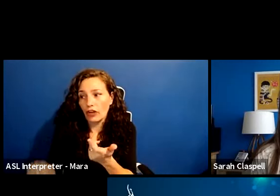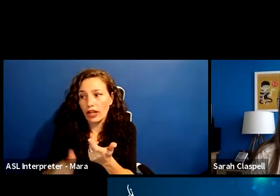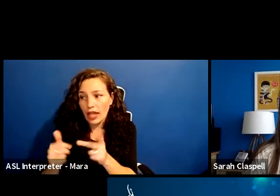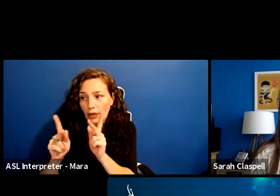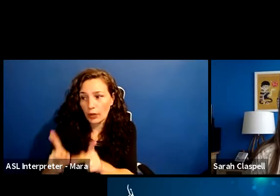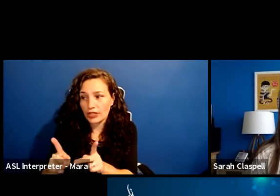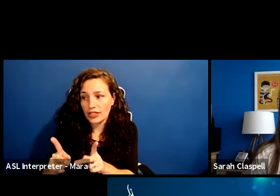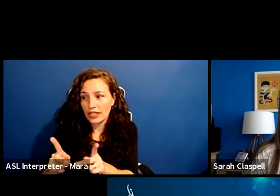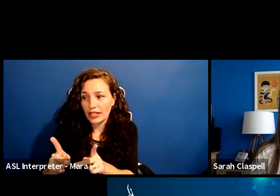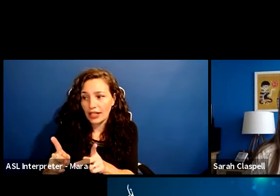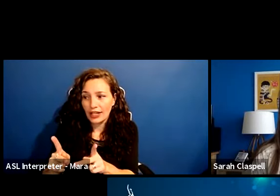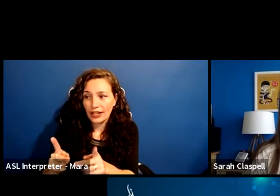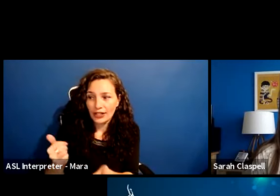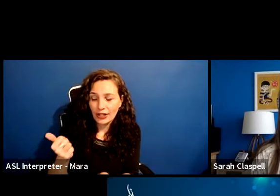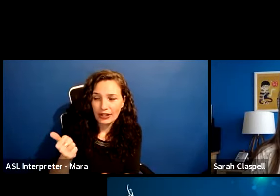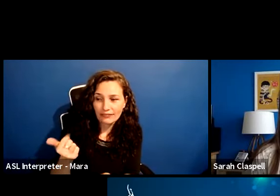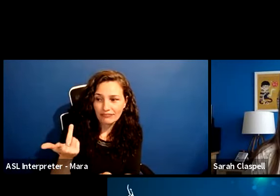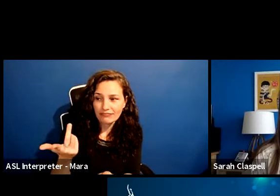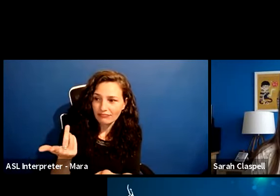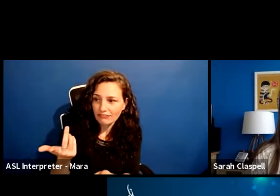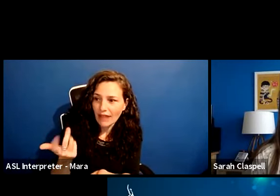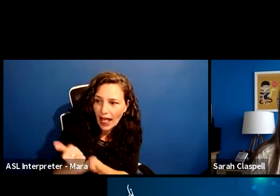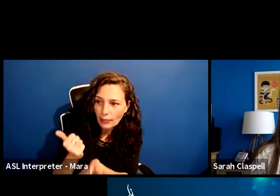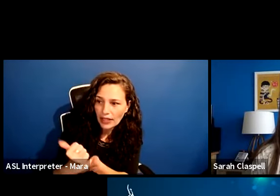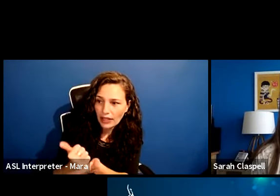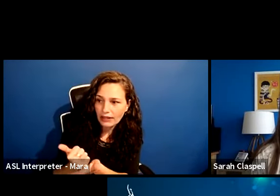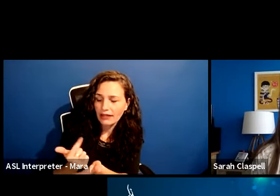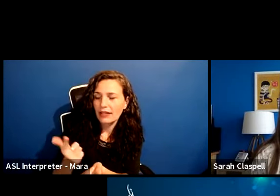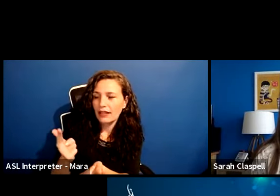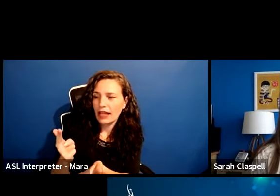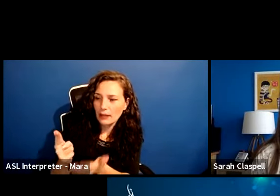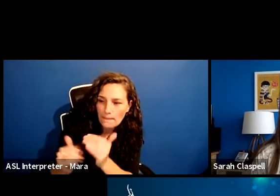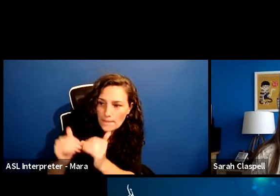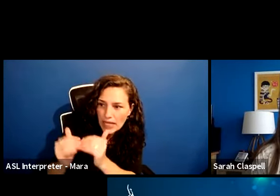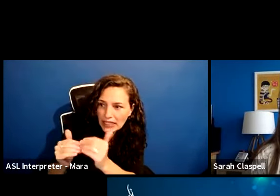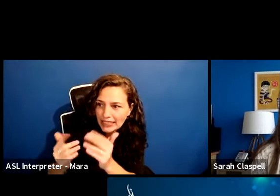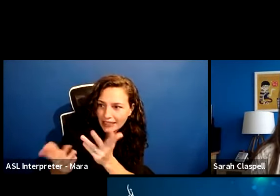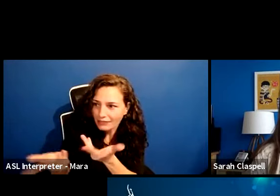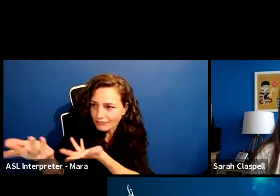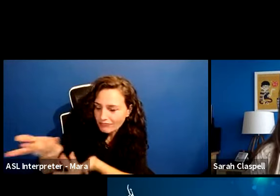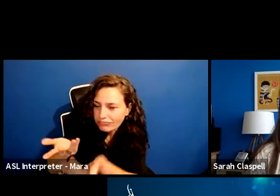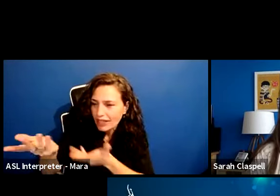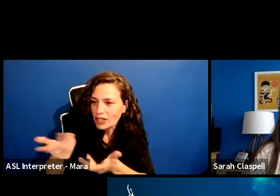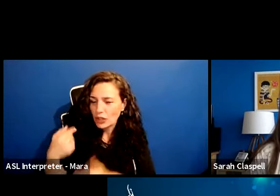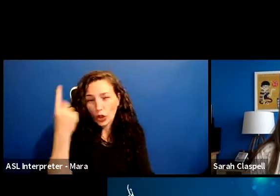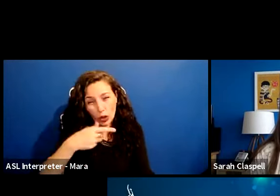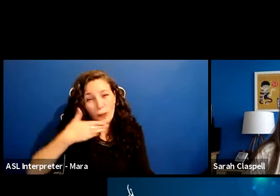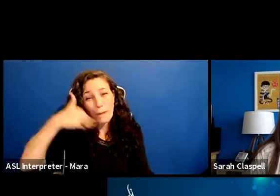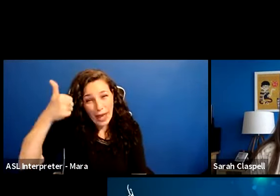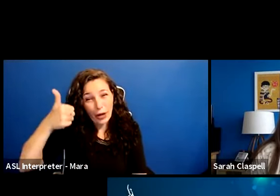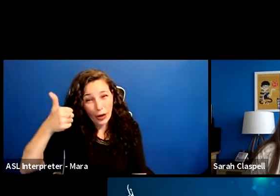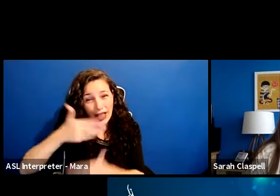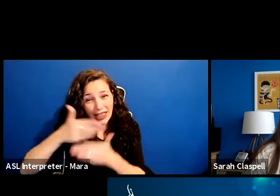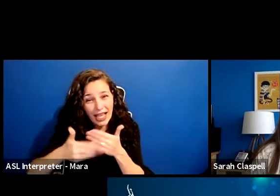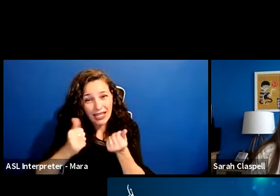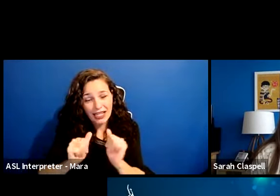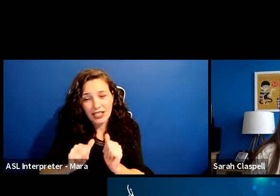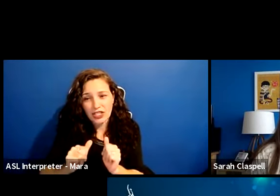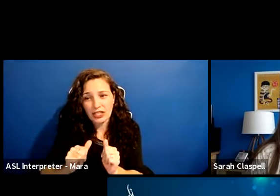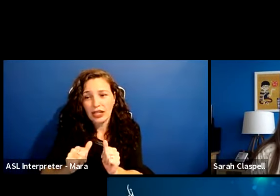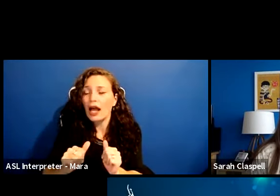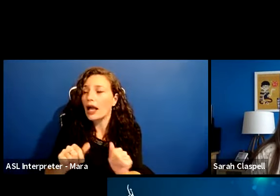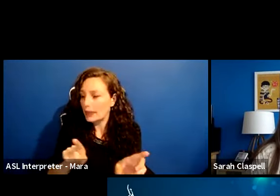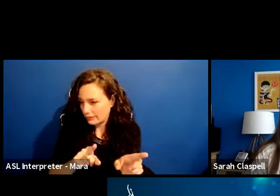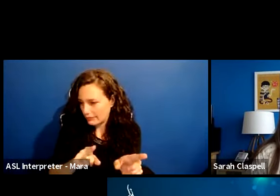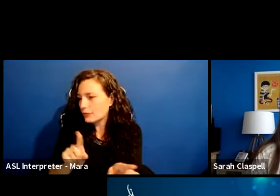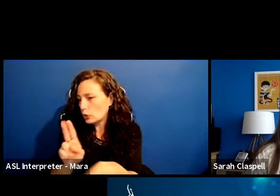moment, because you're building off what they say. You're so invested in what they say. Um, not just in using the words that you, that you ad lib, but also